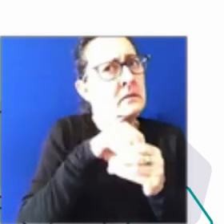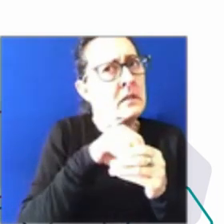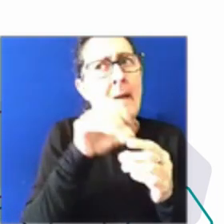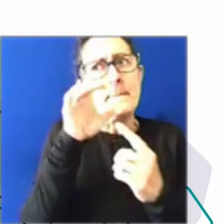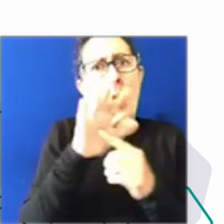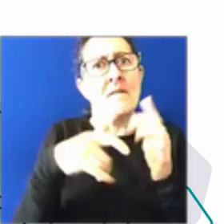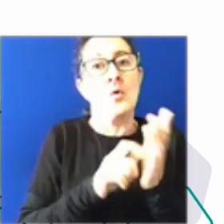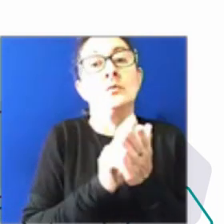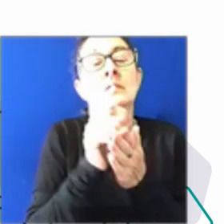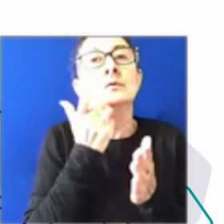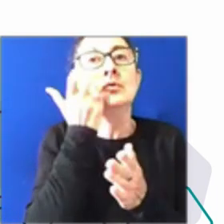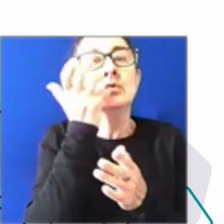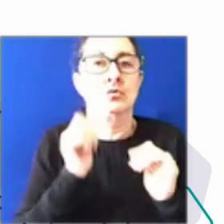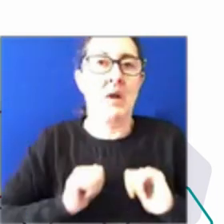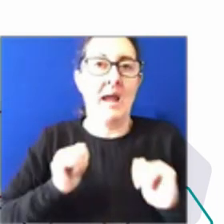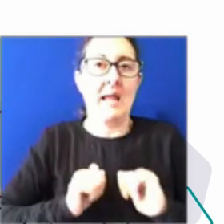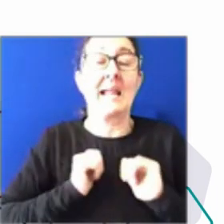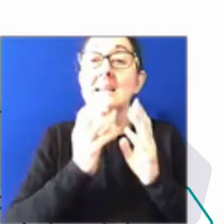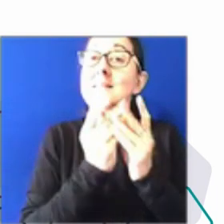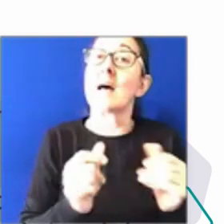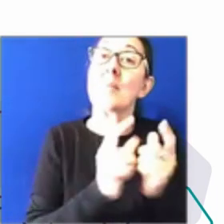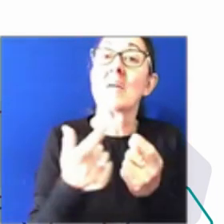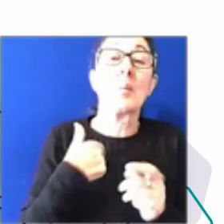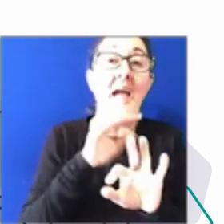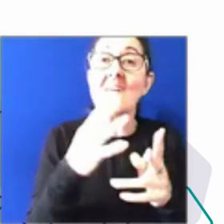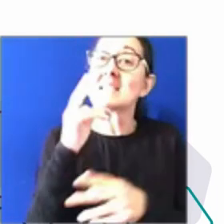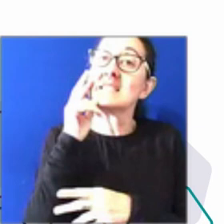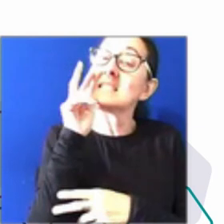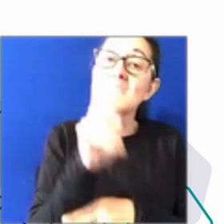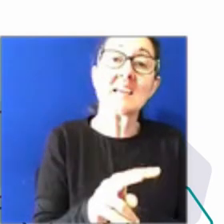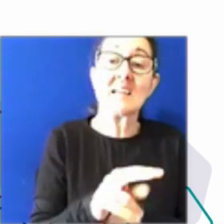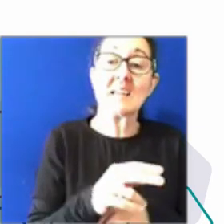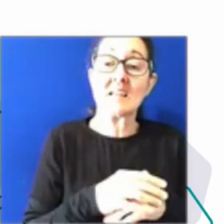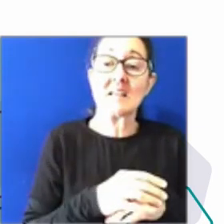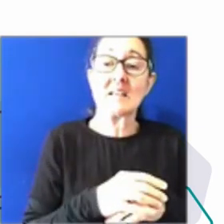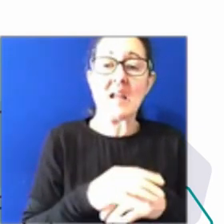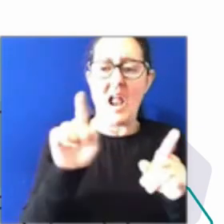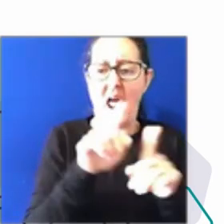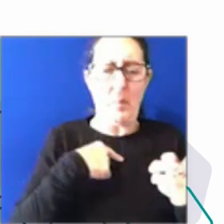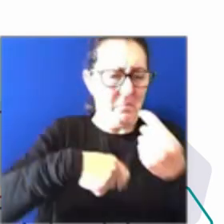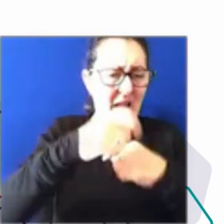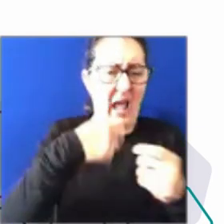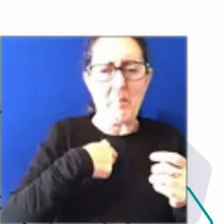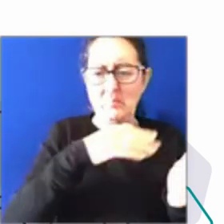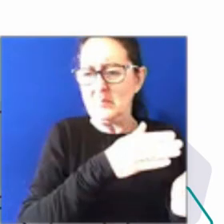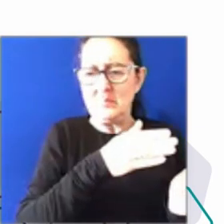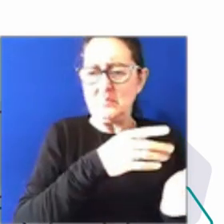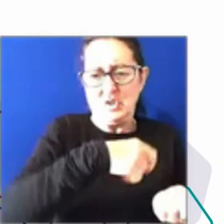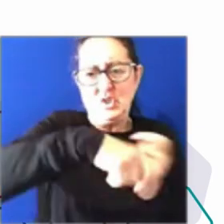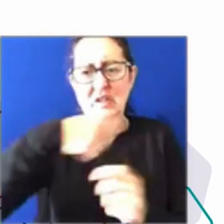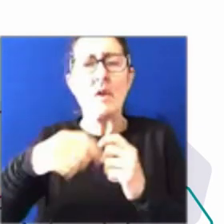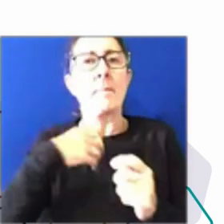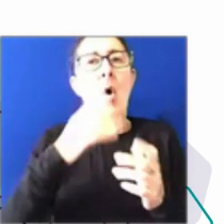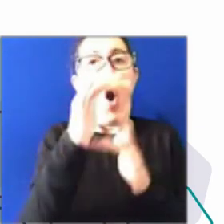unforeseen things that we have seen during the move to much more online working is I experienced a number of my